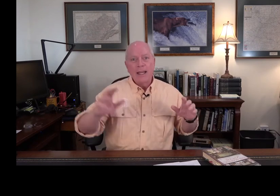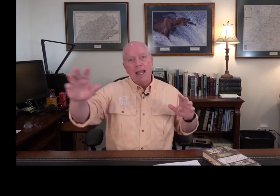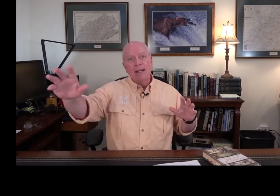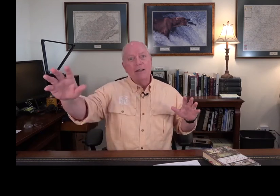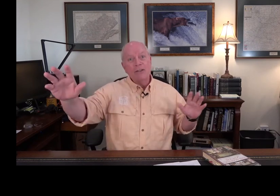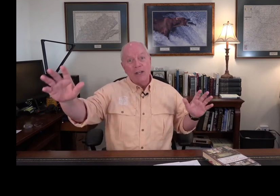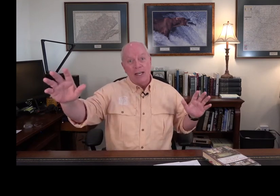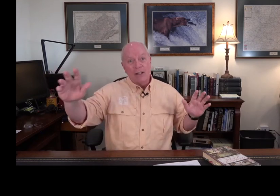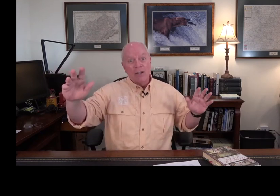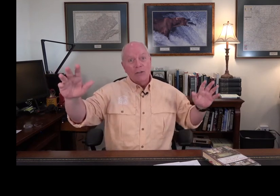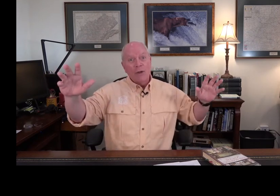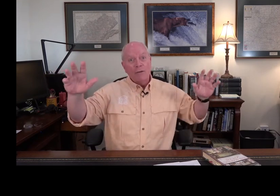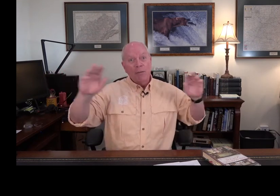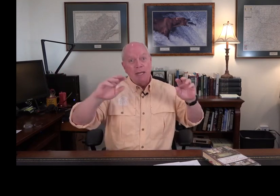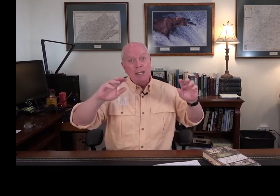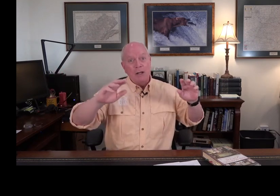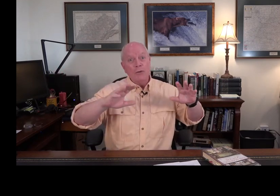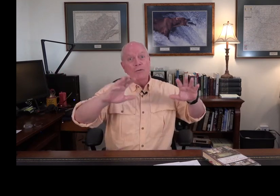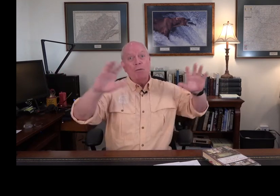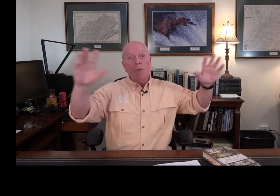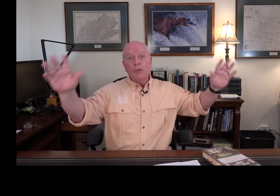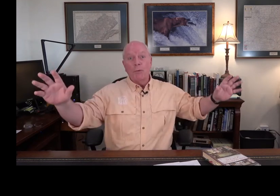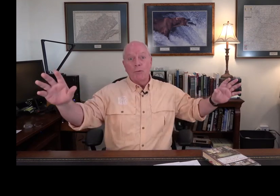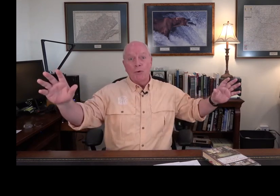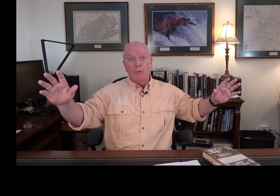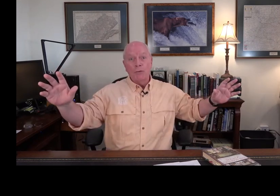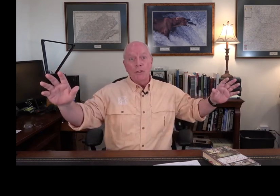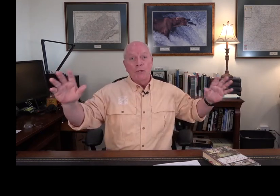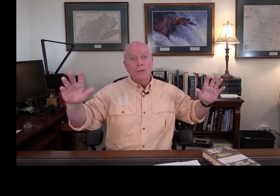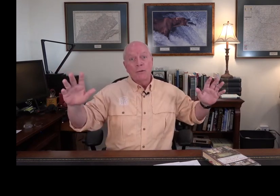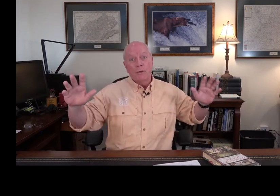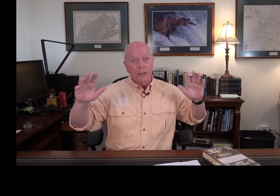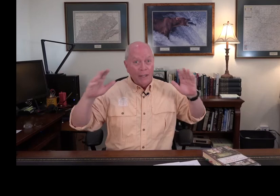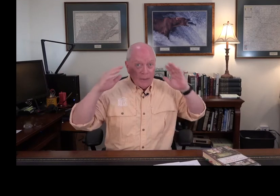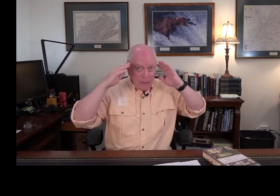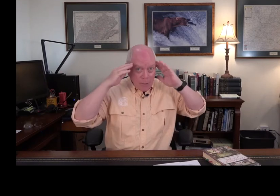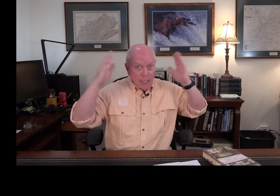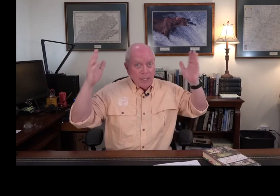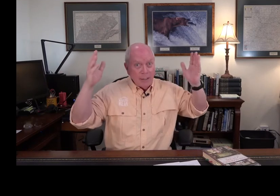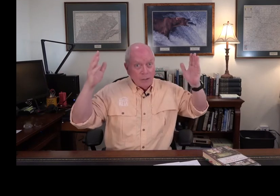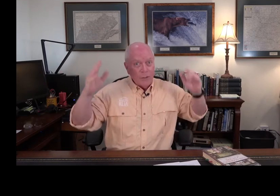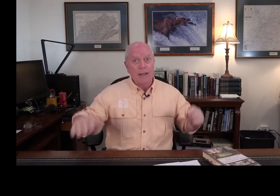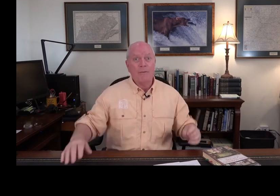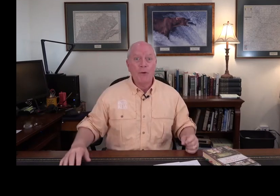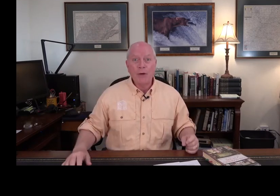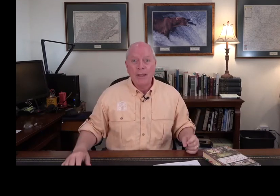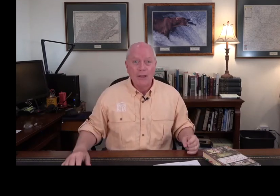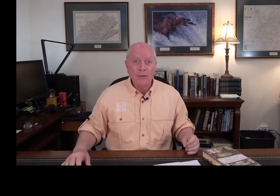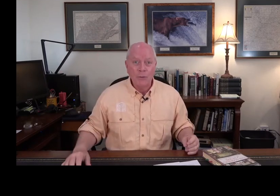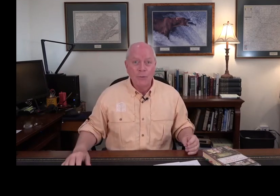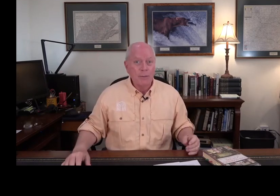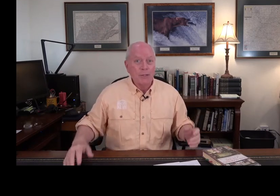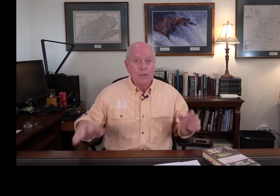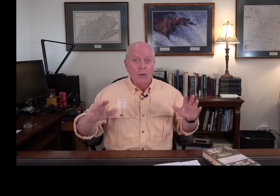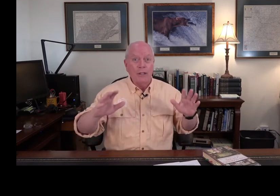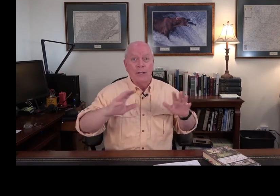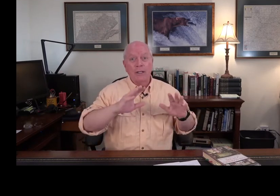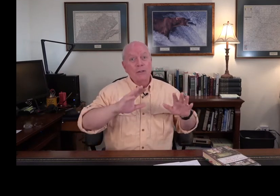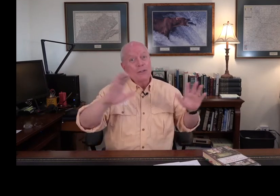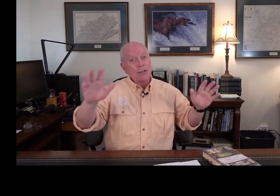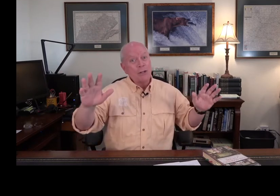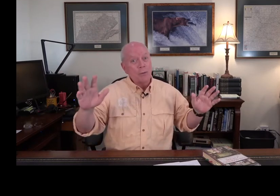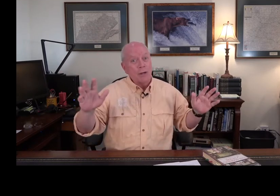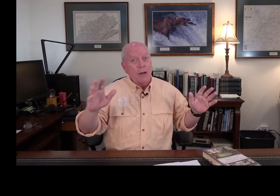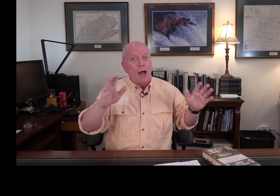LA County and in the state so you have competing goals for multiple rooms so in theory you could have 30,000 rooms because certainly